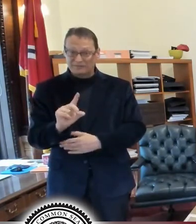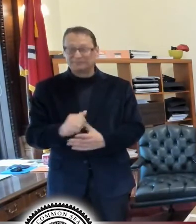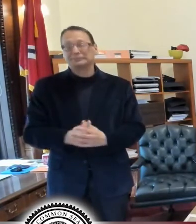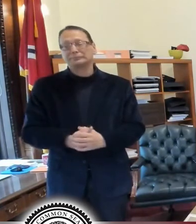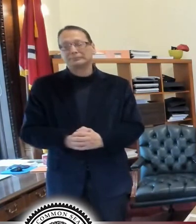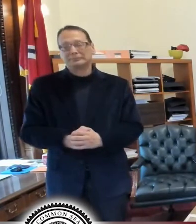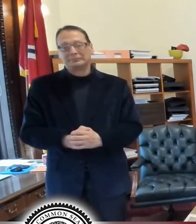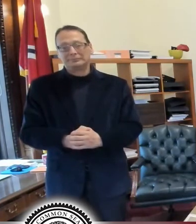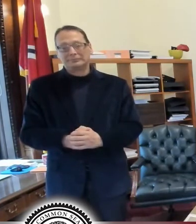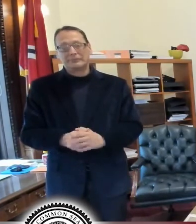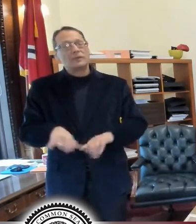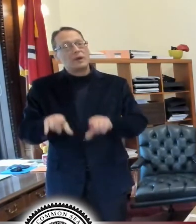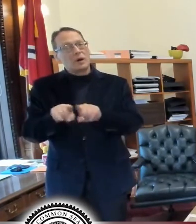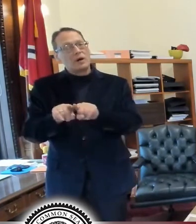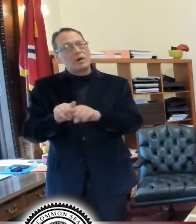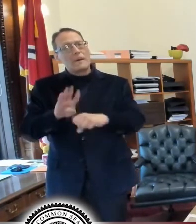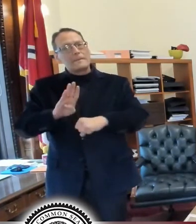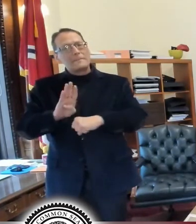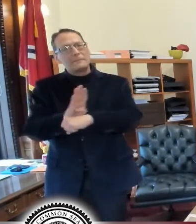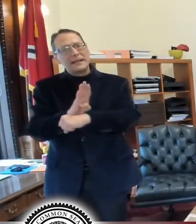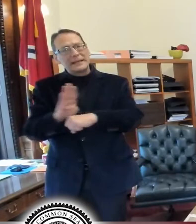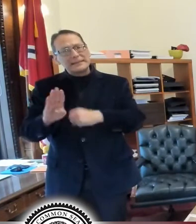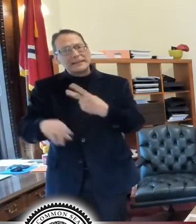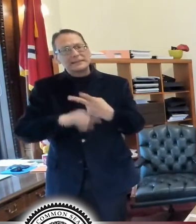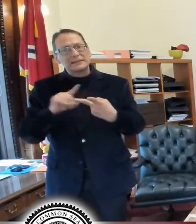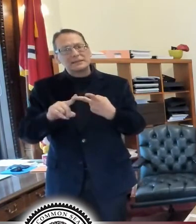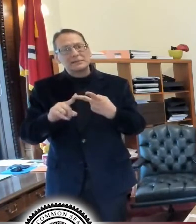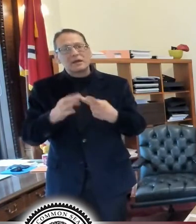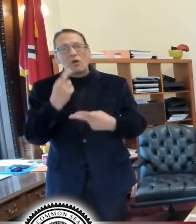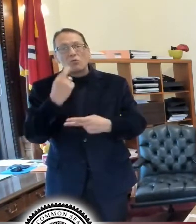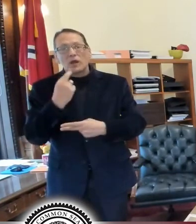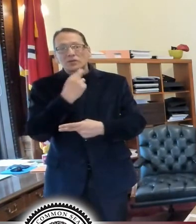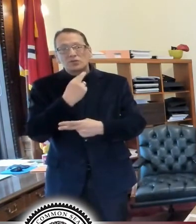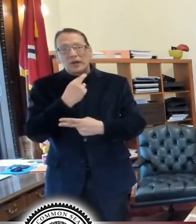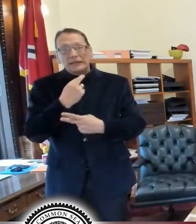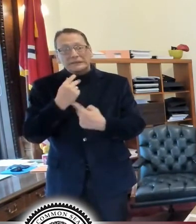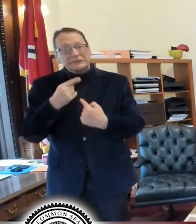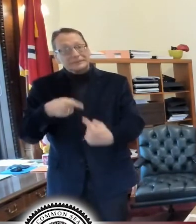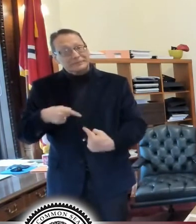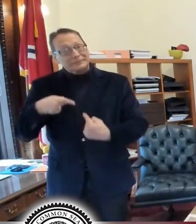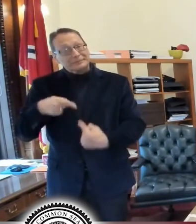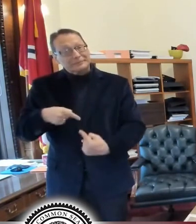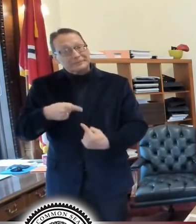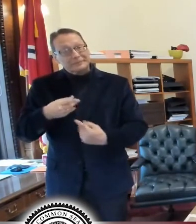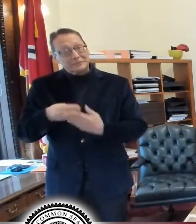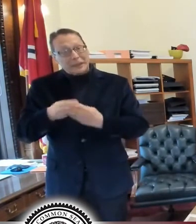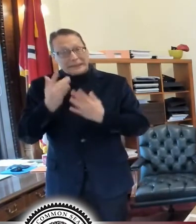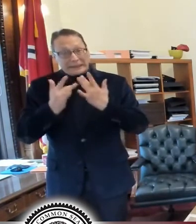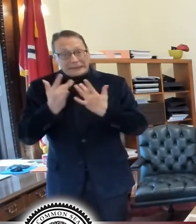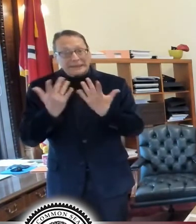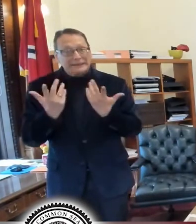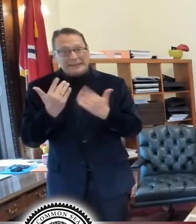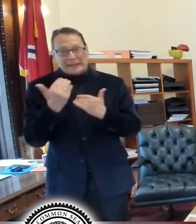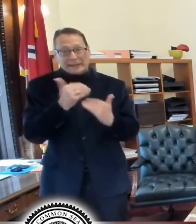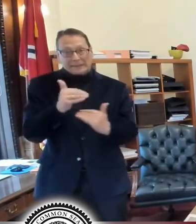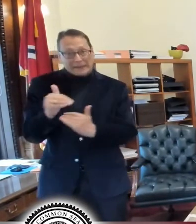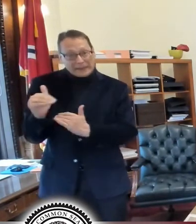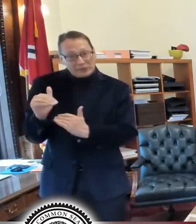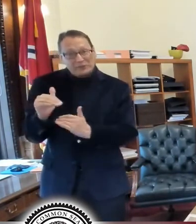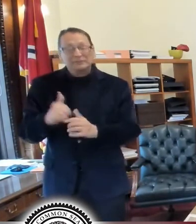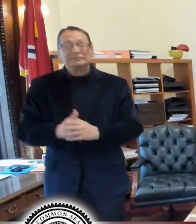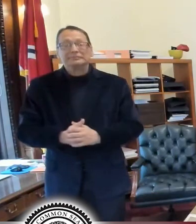also though about businesses. It's about restaurants that are struggling because of the limitations that we've placed on, uh,